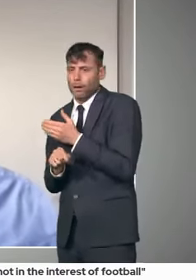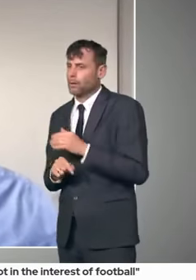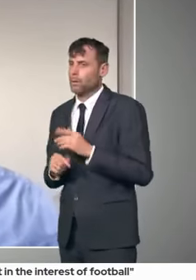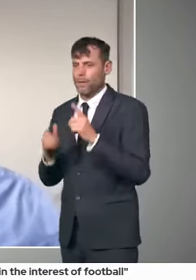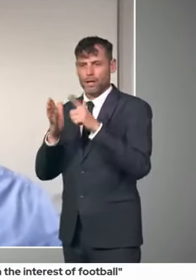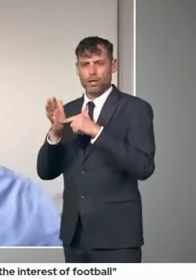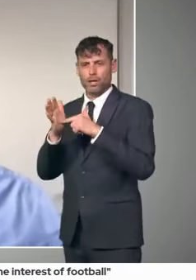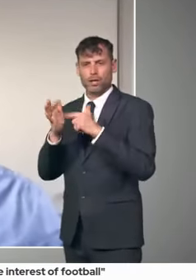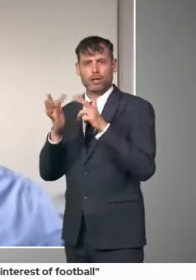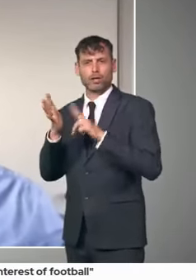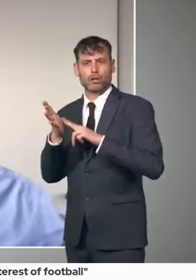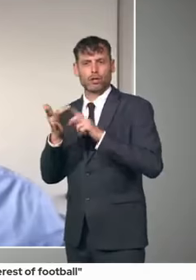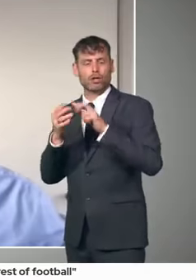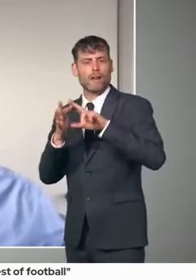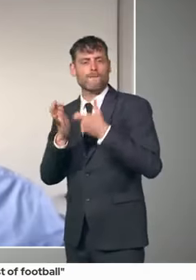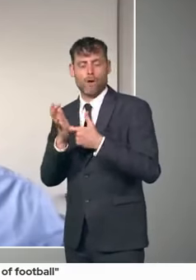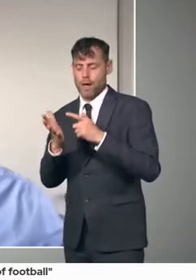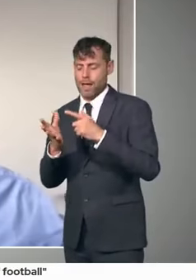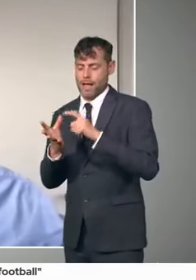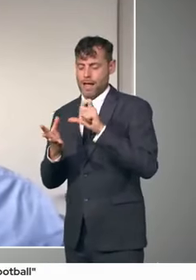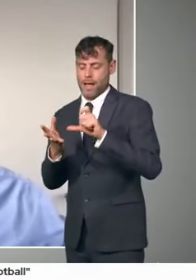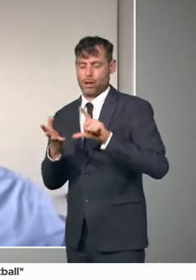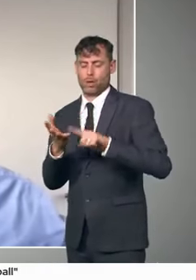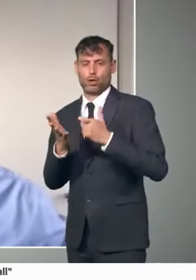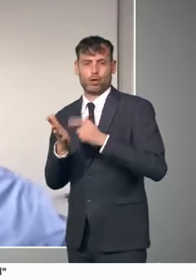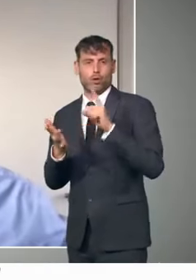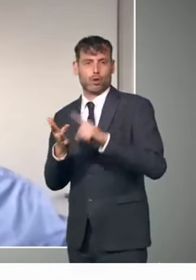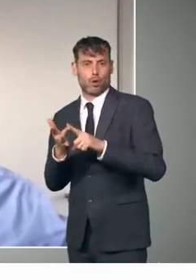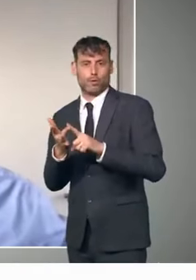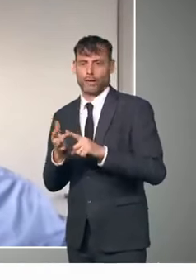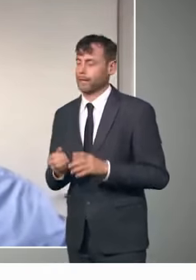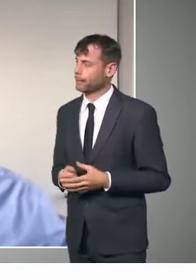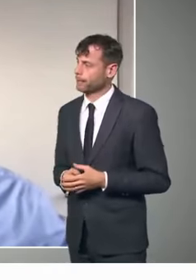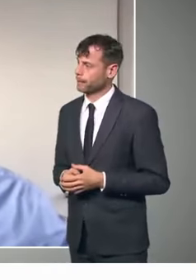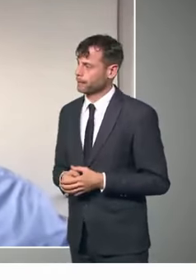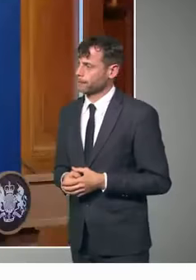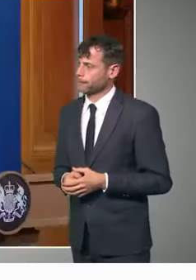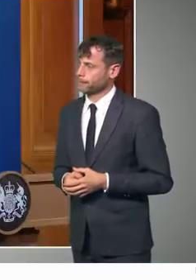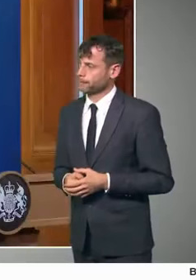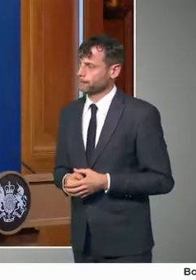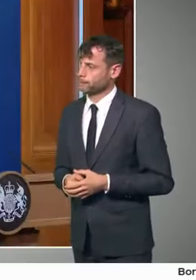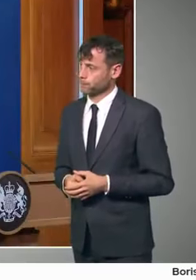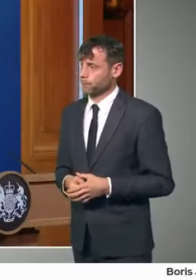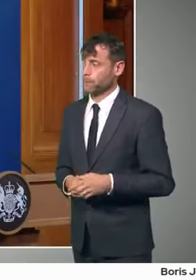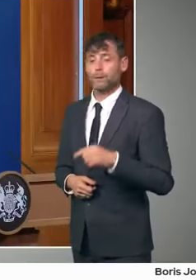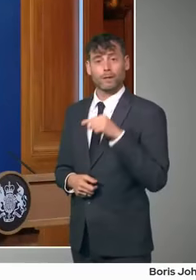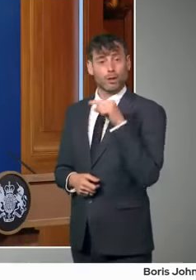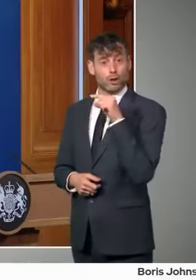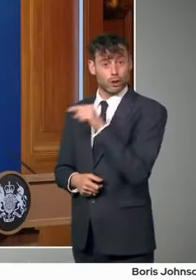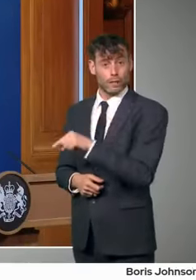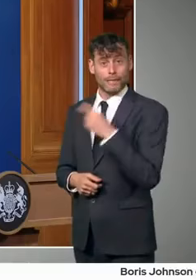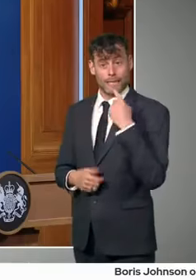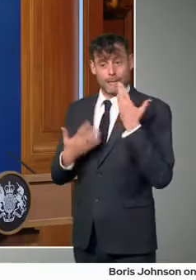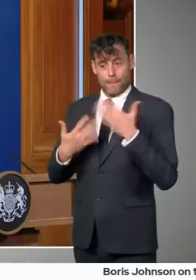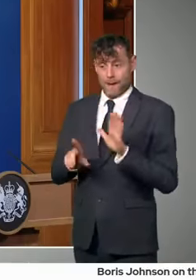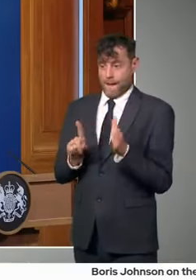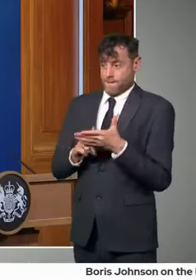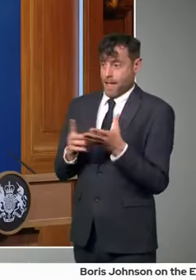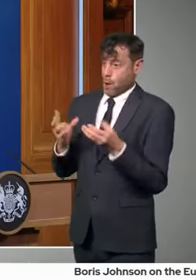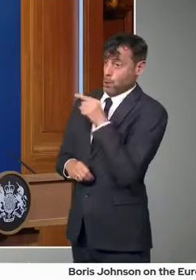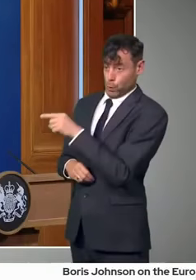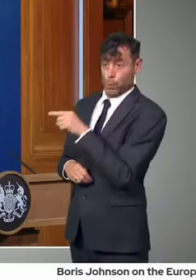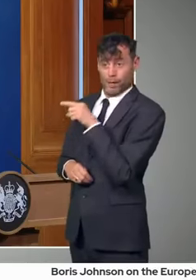Curie, who claims you conducted your affair in your marital home? Uh, well, thank you very much, Paul. And on your, on your